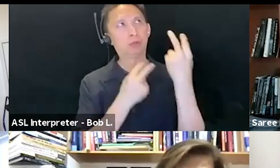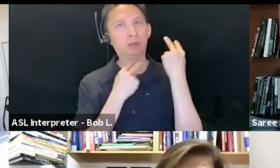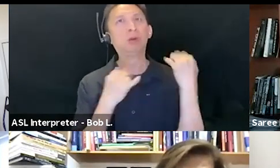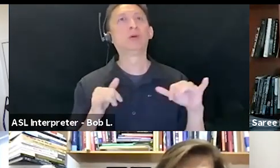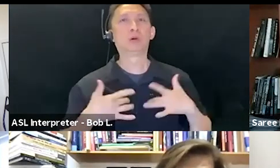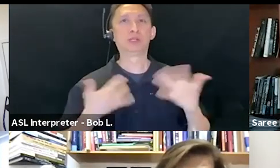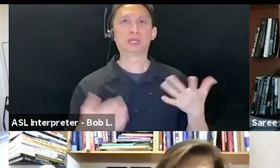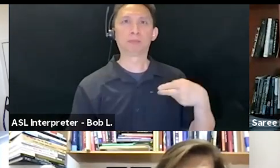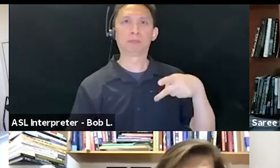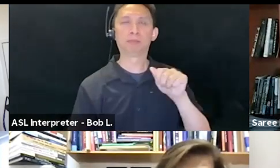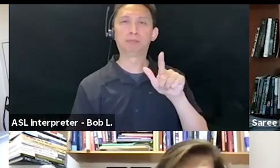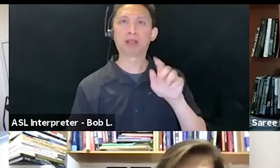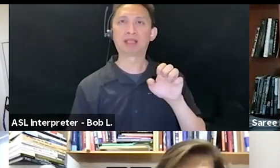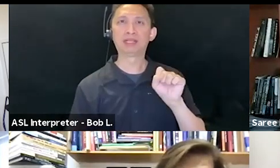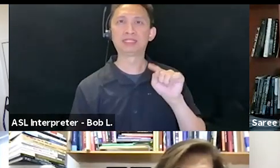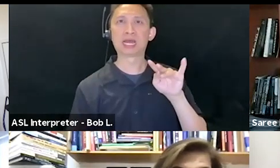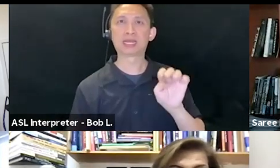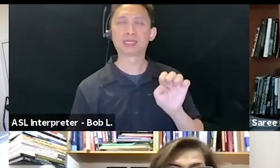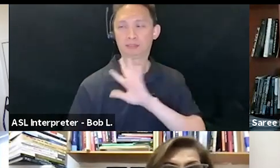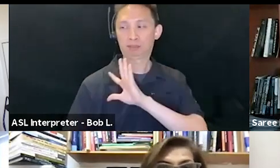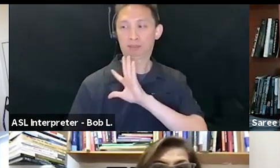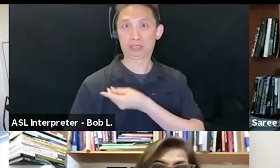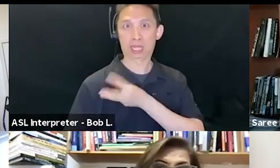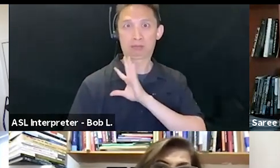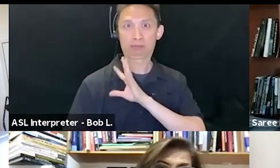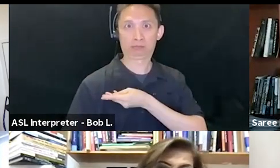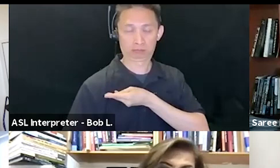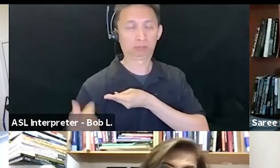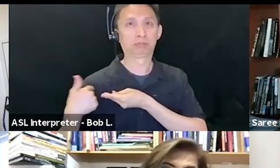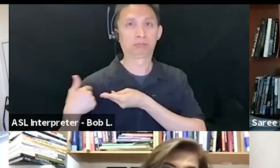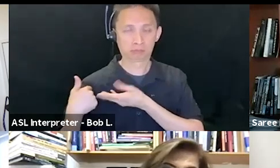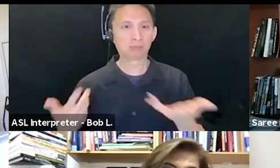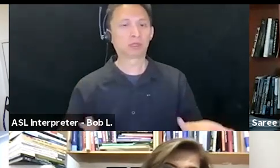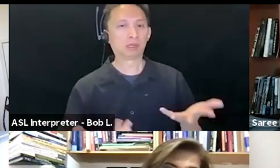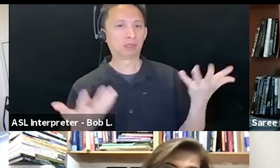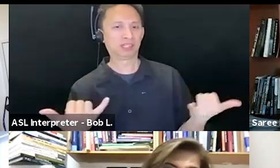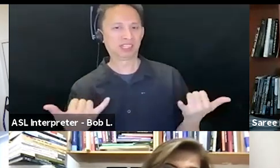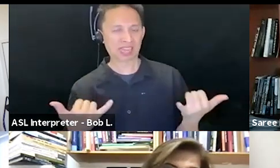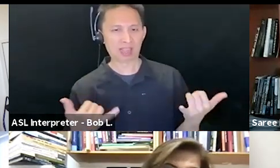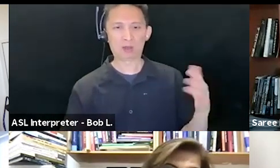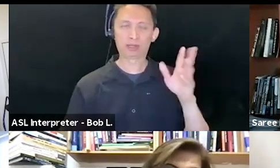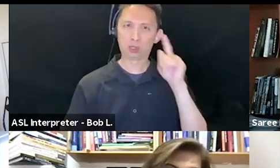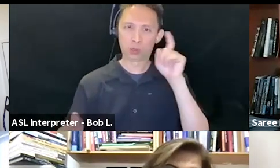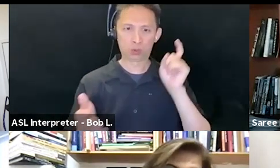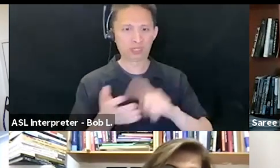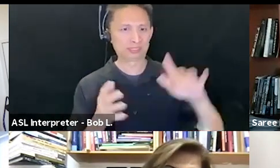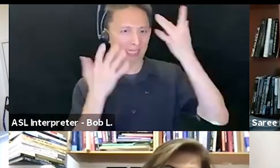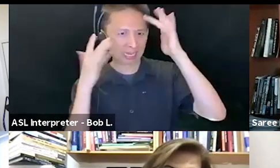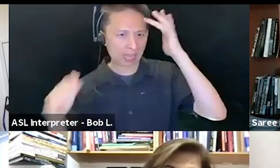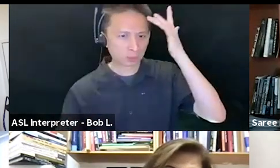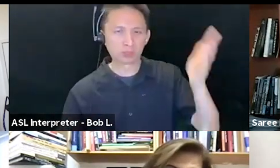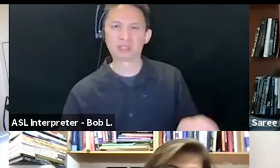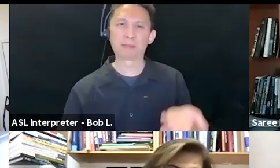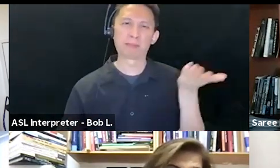As Said comments incisively, and I quote, the intellectual is perhaps a kind of counter-memory, with his own counter